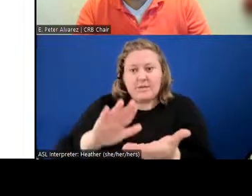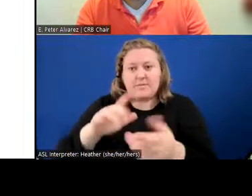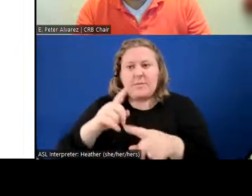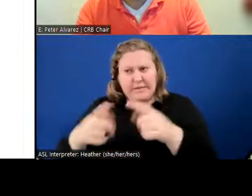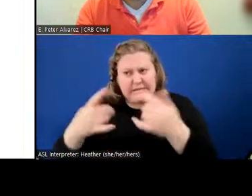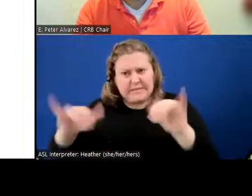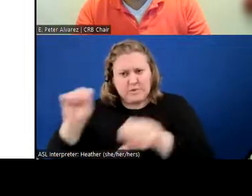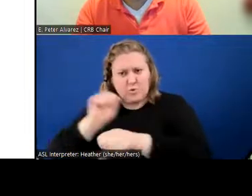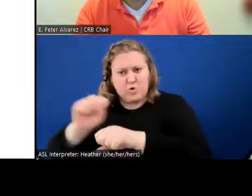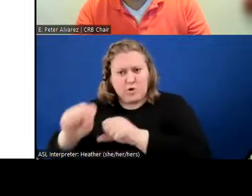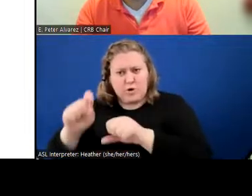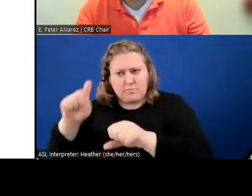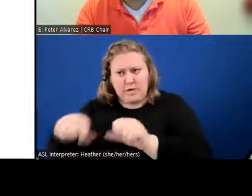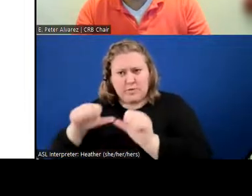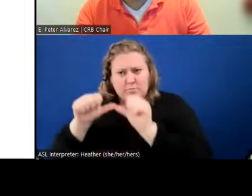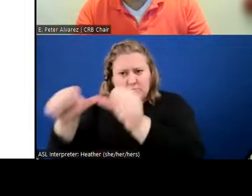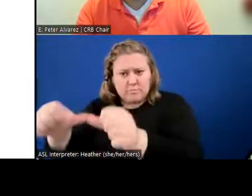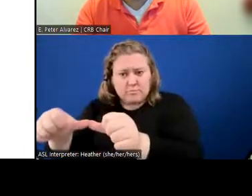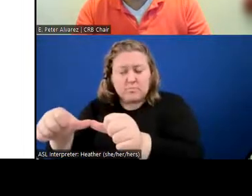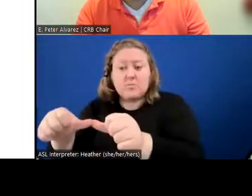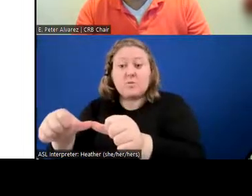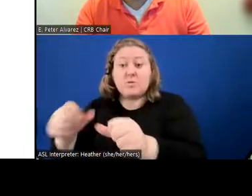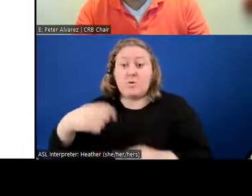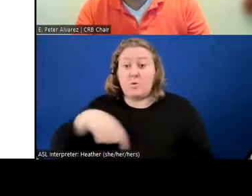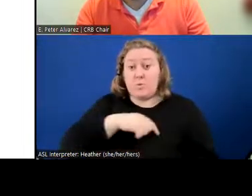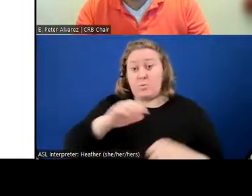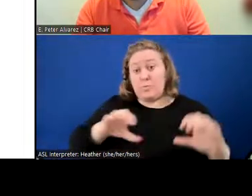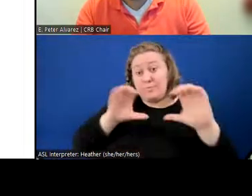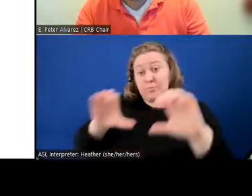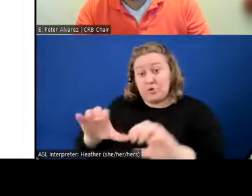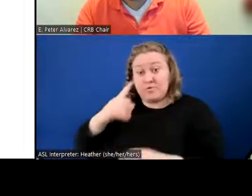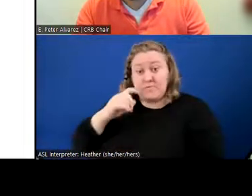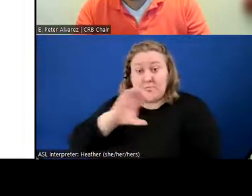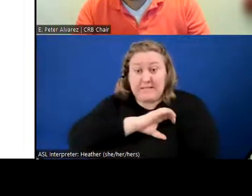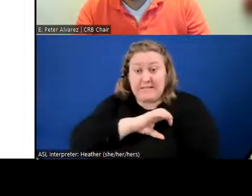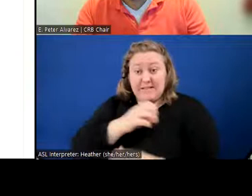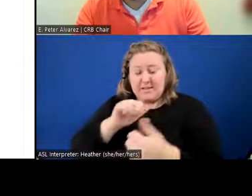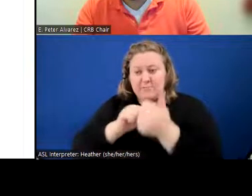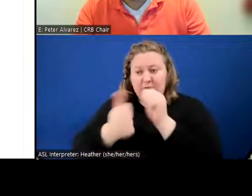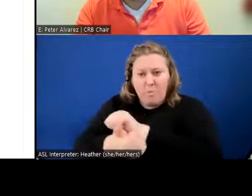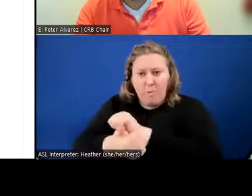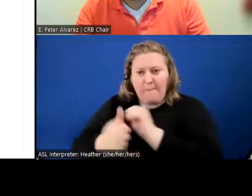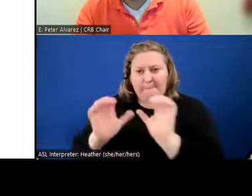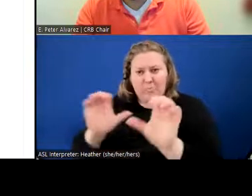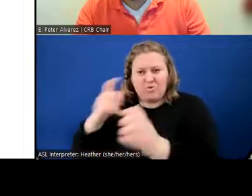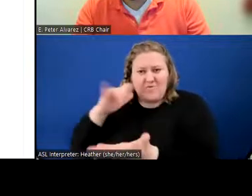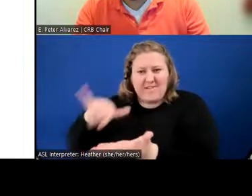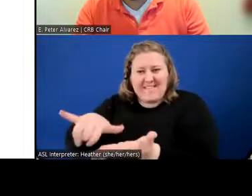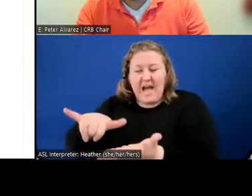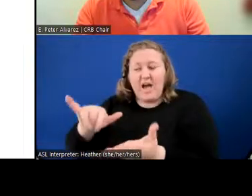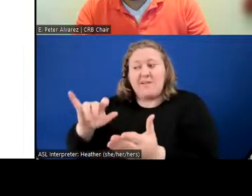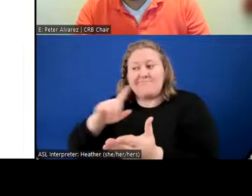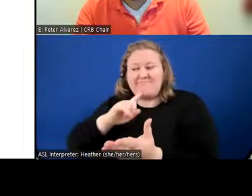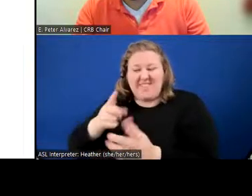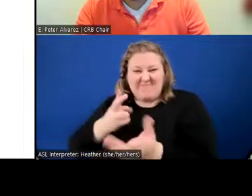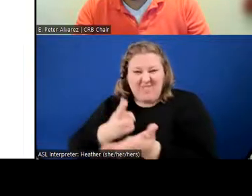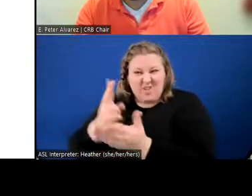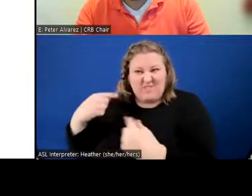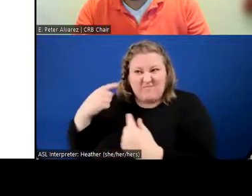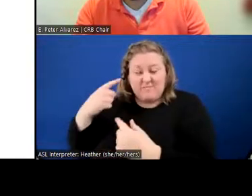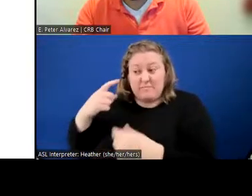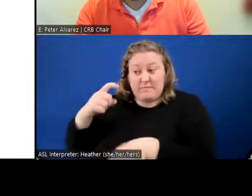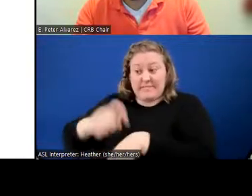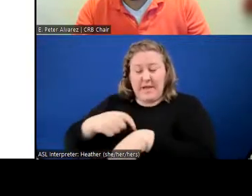the efforts that we have been pushing for, a little bit slower than I would have hoped for over the past year, but